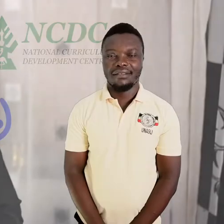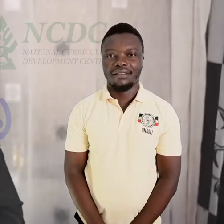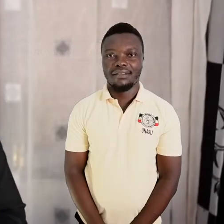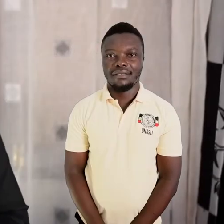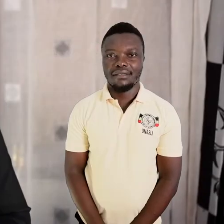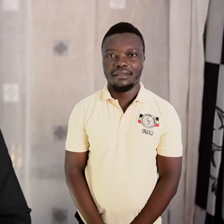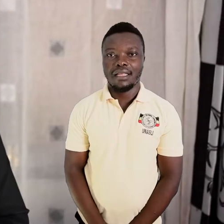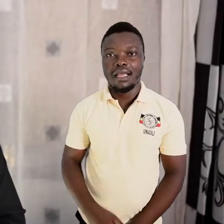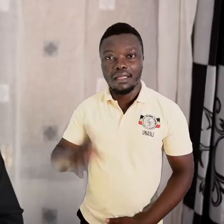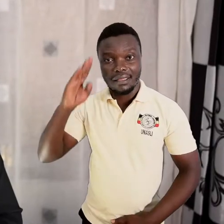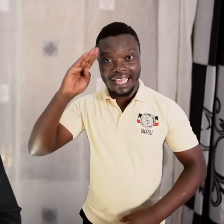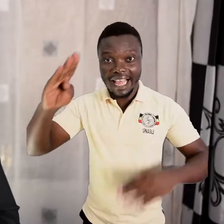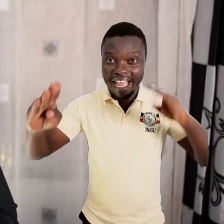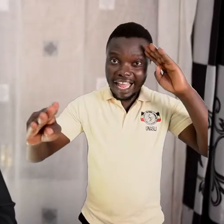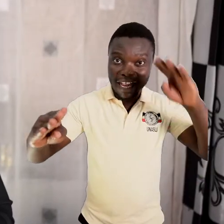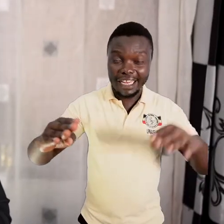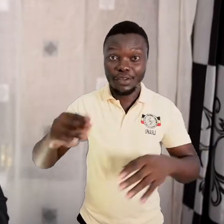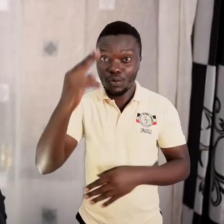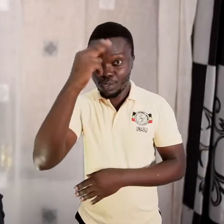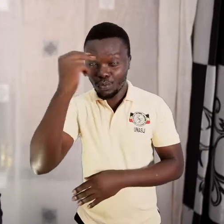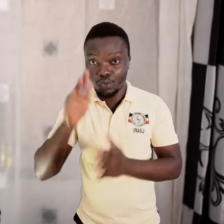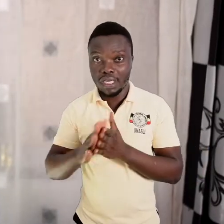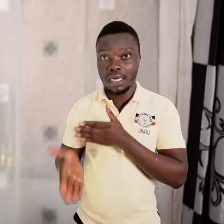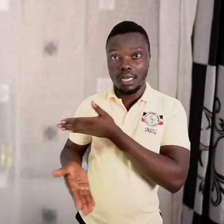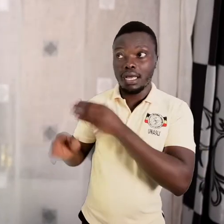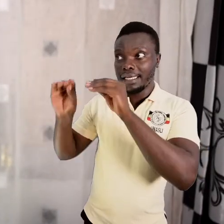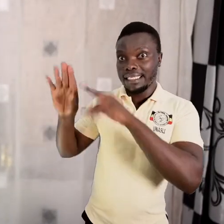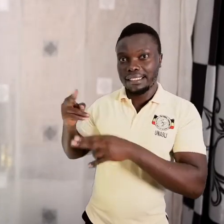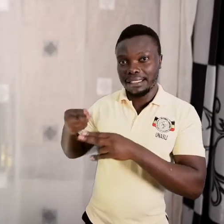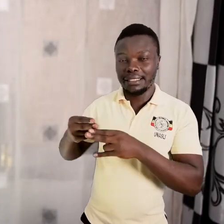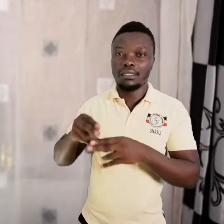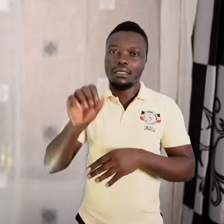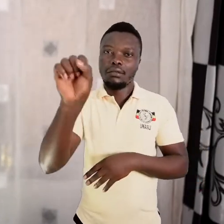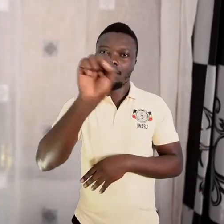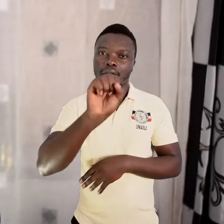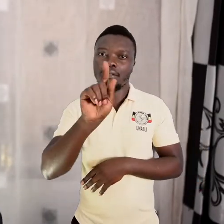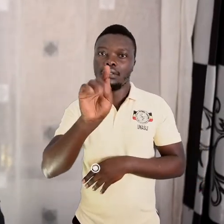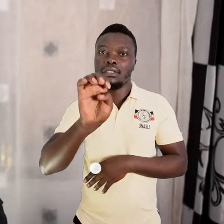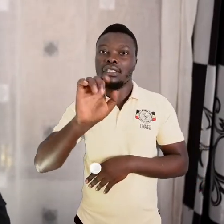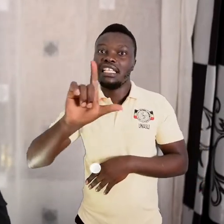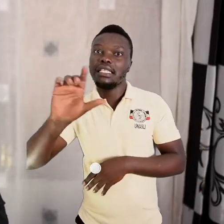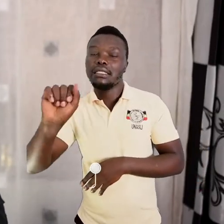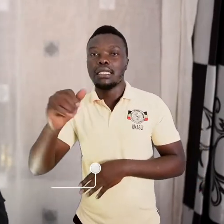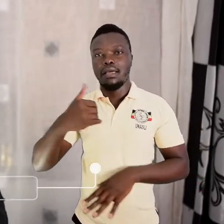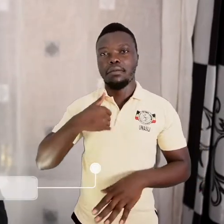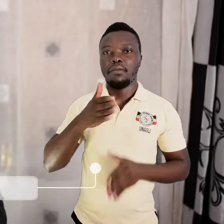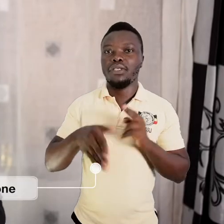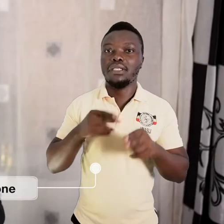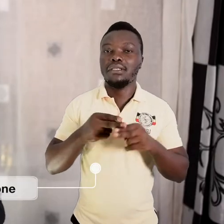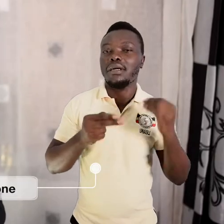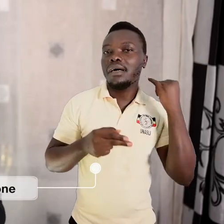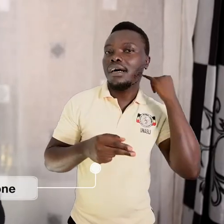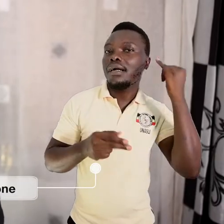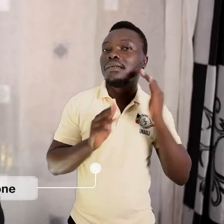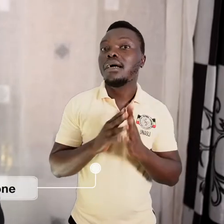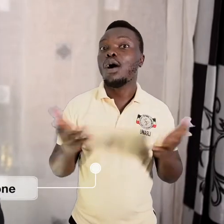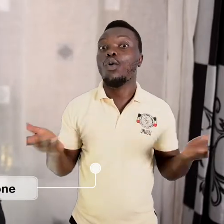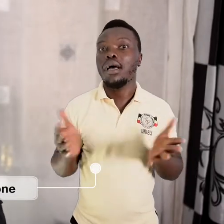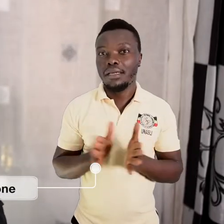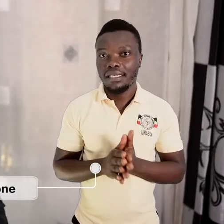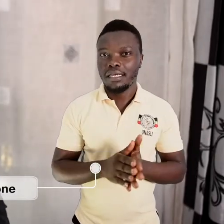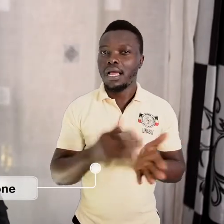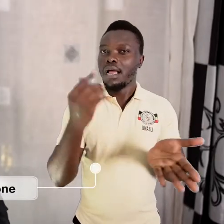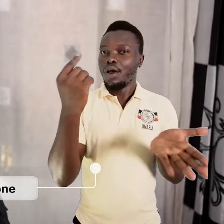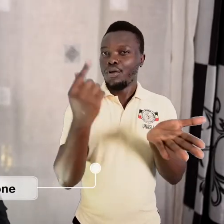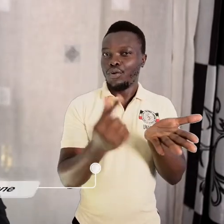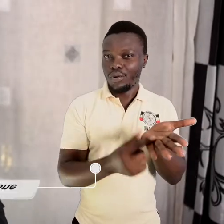Hello Lana, my name is Stella and I'm with my colleague Livingstone from the Uganda